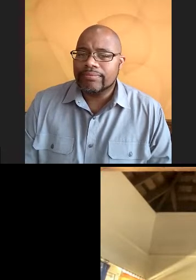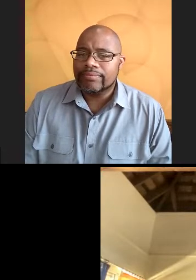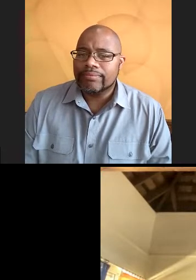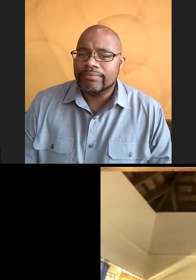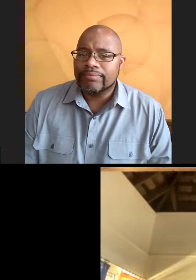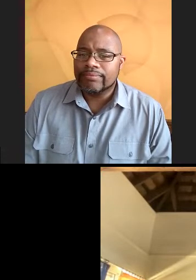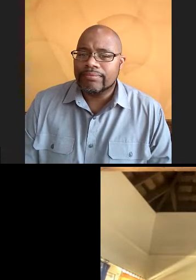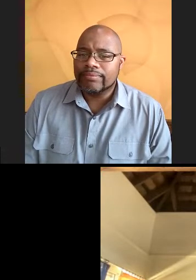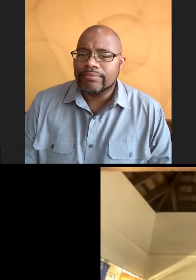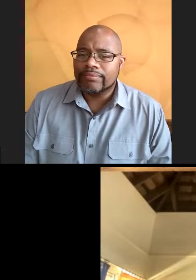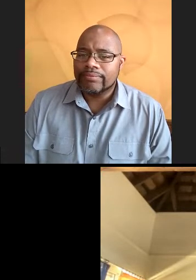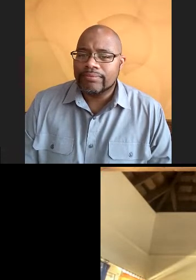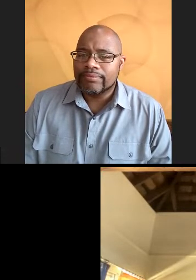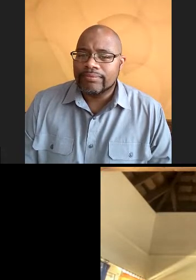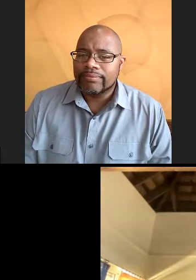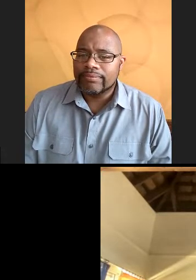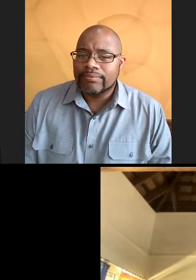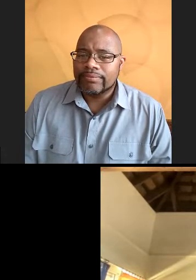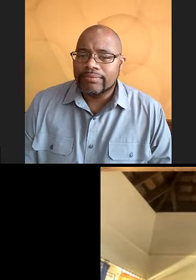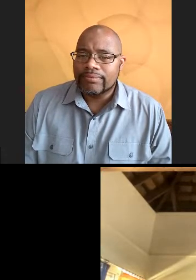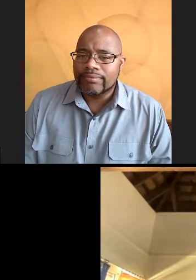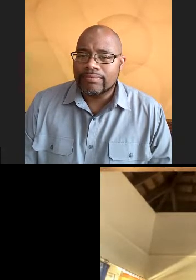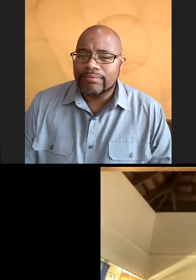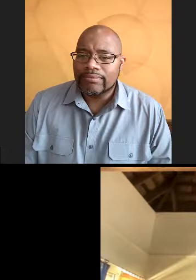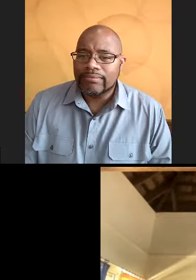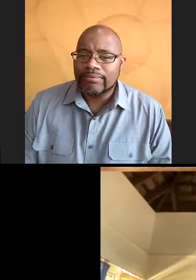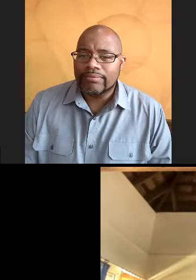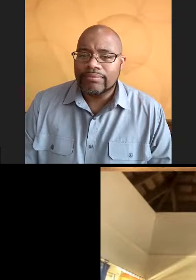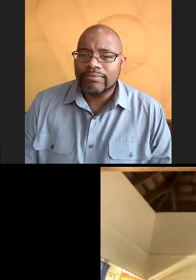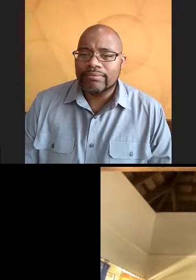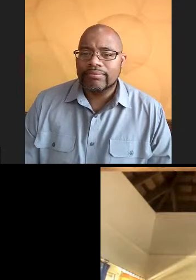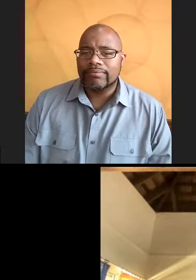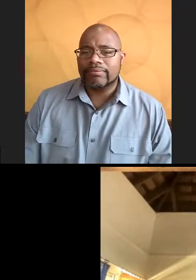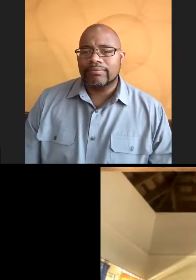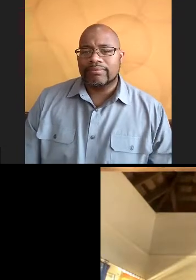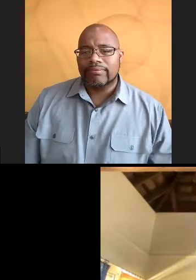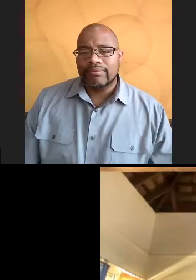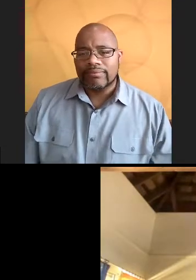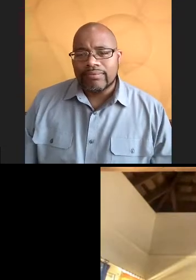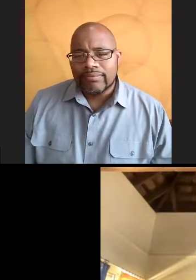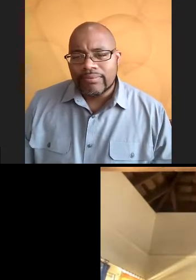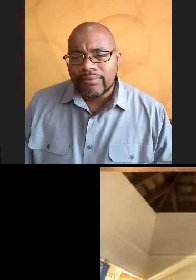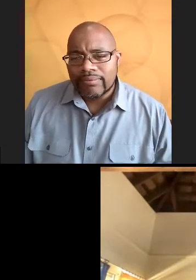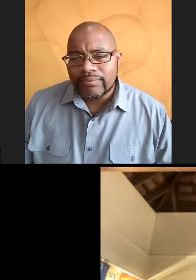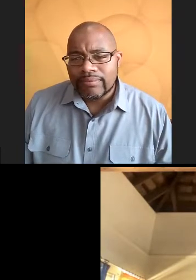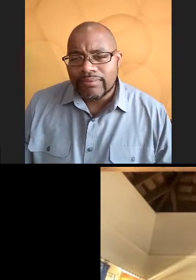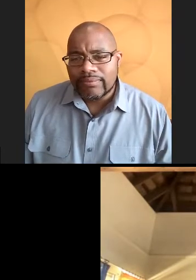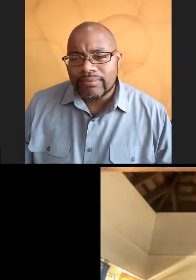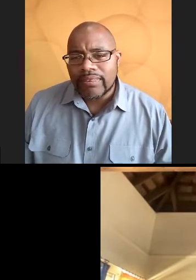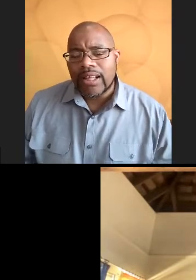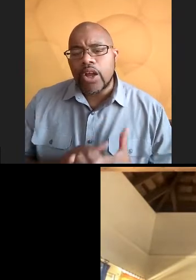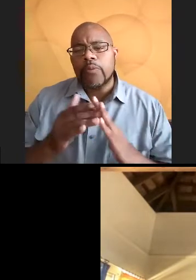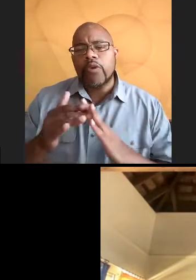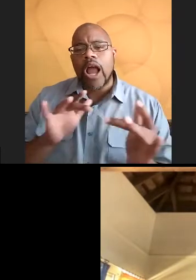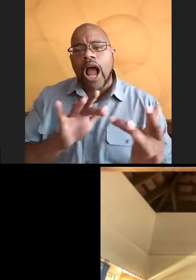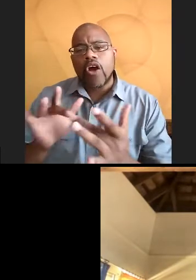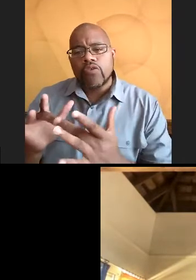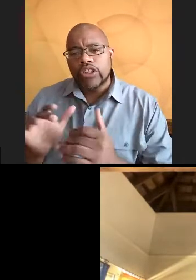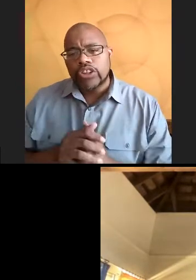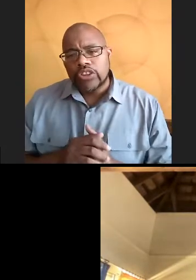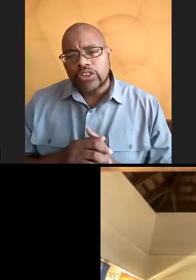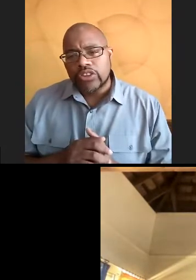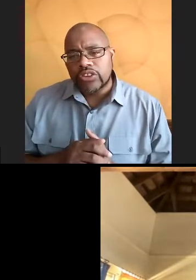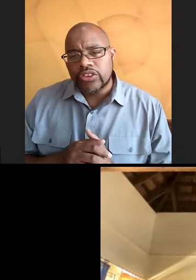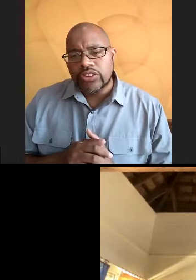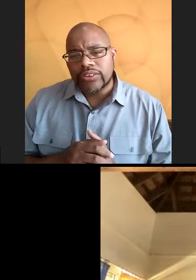And so one of the things that, like, I've asked a lot, and I'll just, like, put this out there is about the community outreach that BIMS may